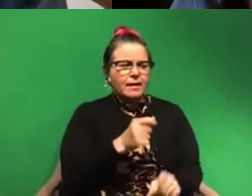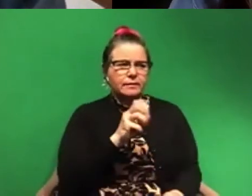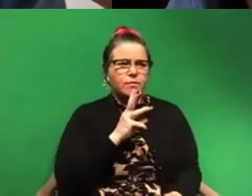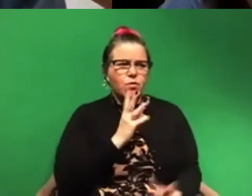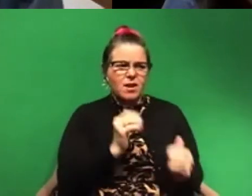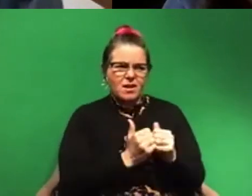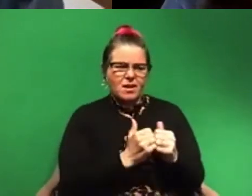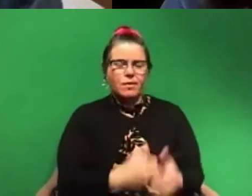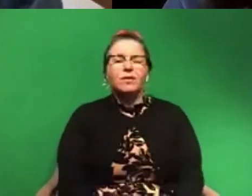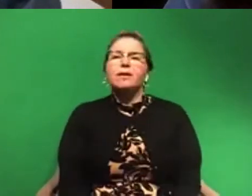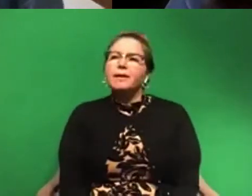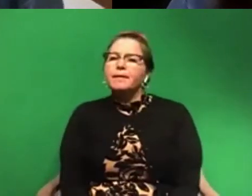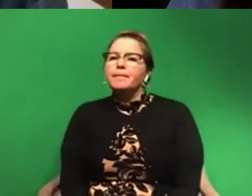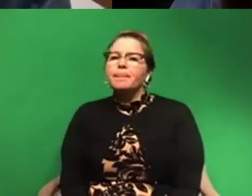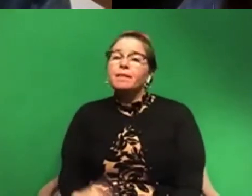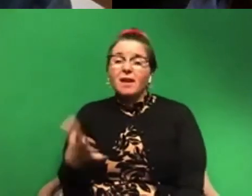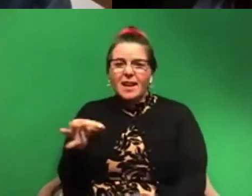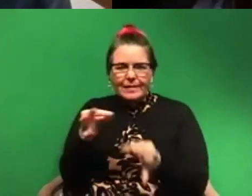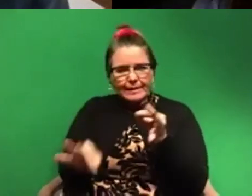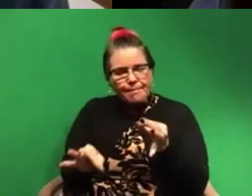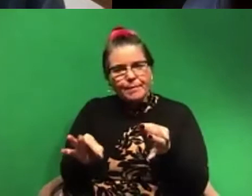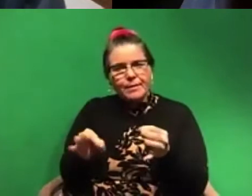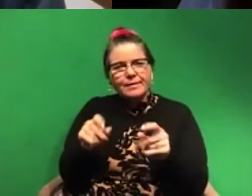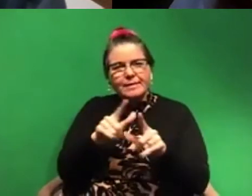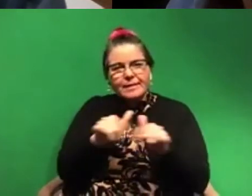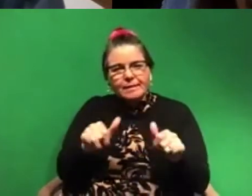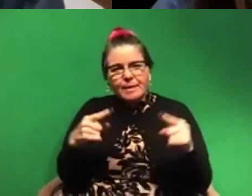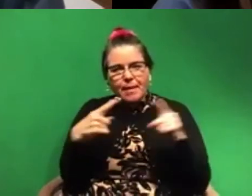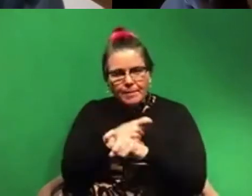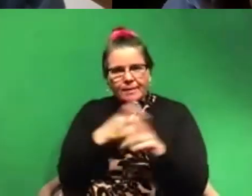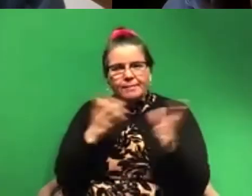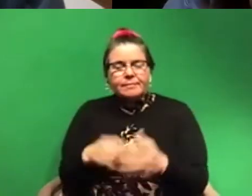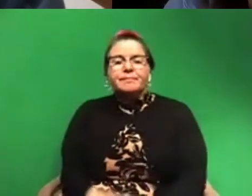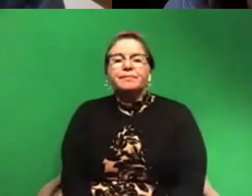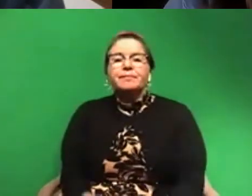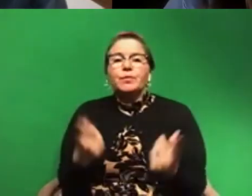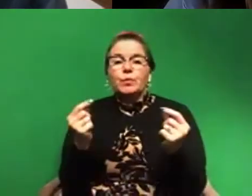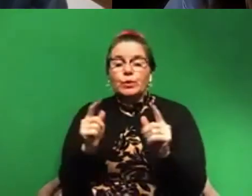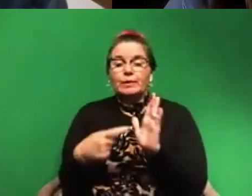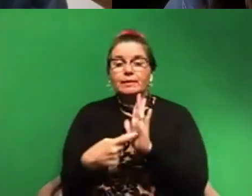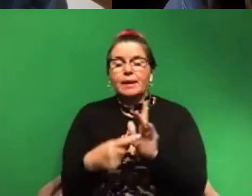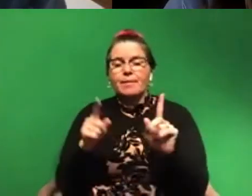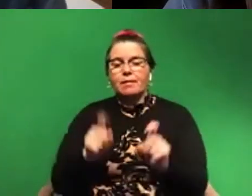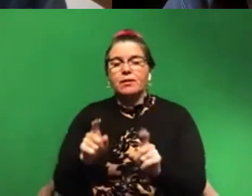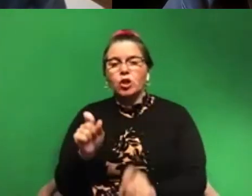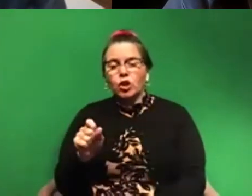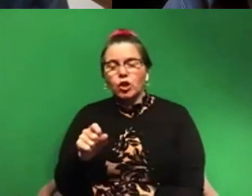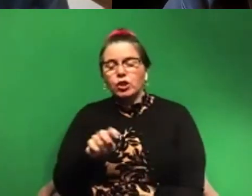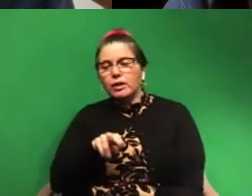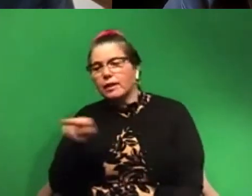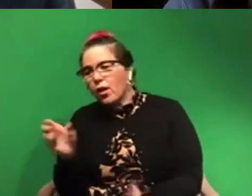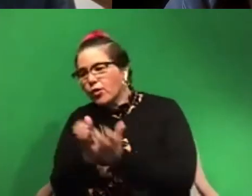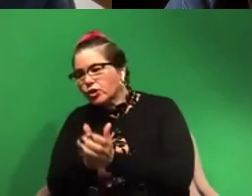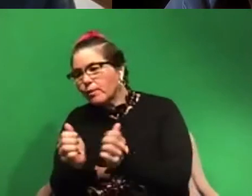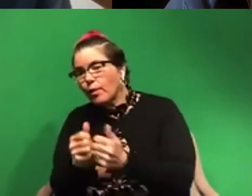Um, it's kind of simple, kind of complicated. Um, the, what we do is we, we sample it. I mean, we could just lean over the deck of a ship with a